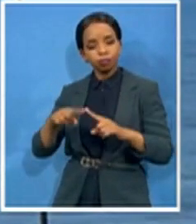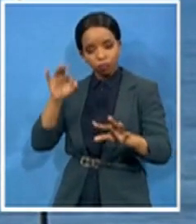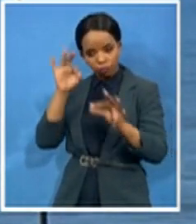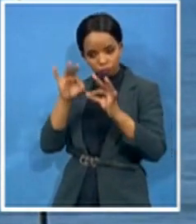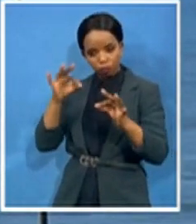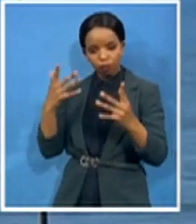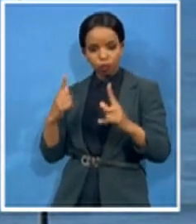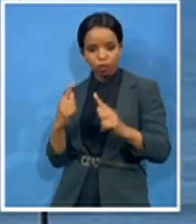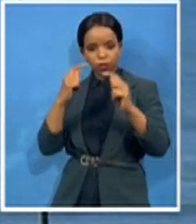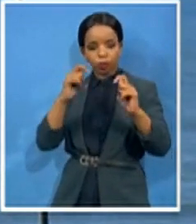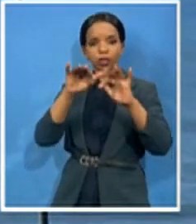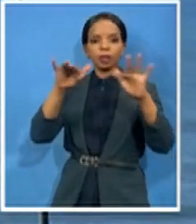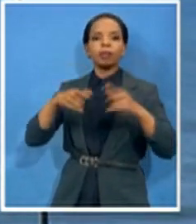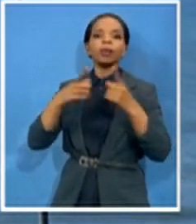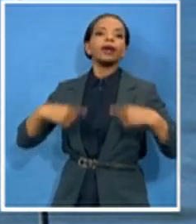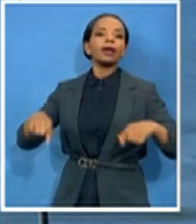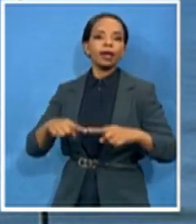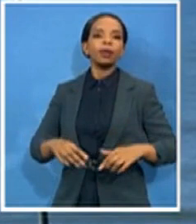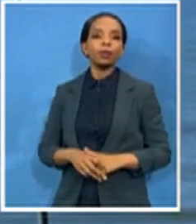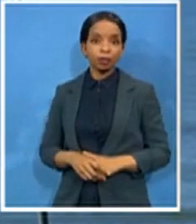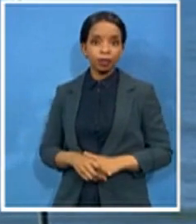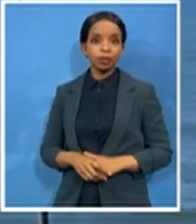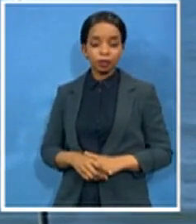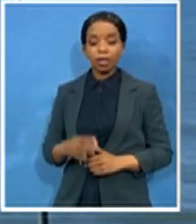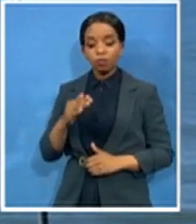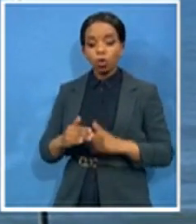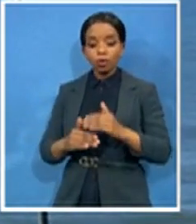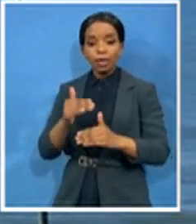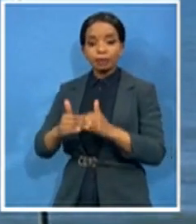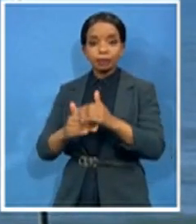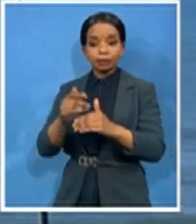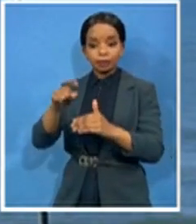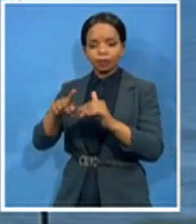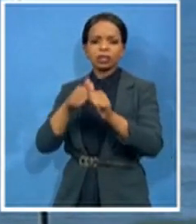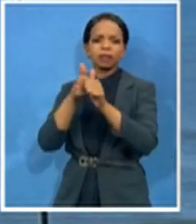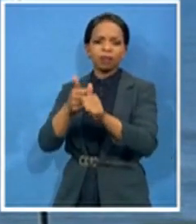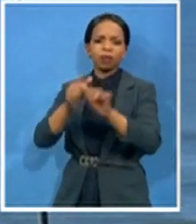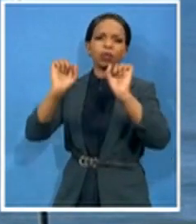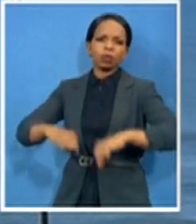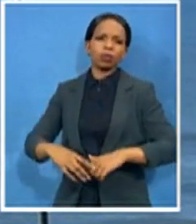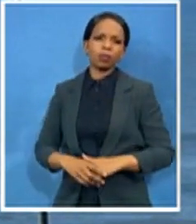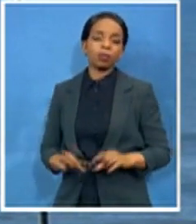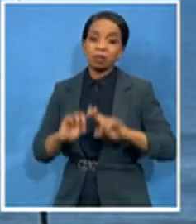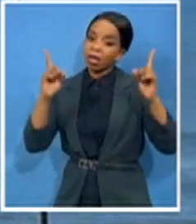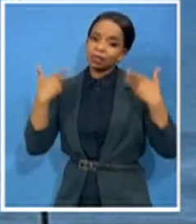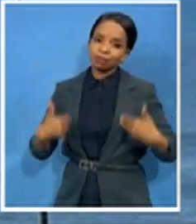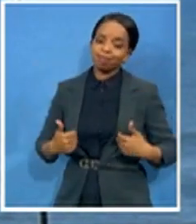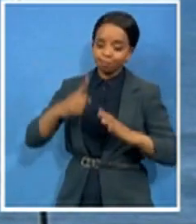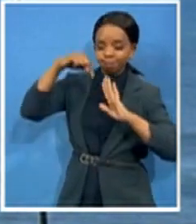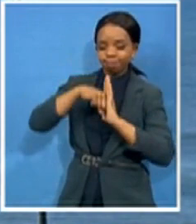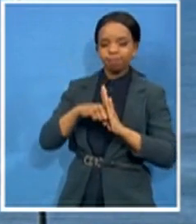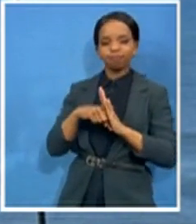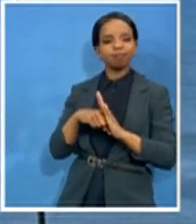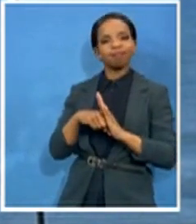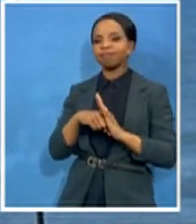that process has been followed. But I think I don't want to get into the details because those details are going to be part B. And that